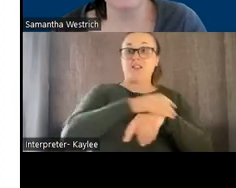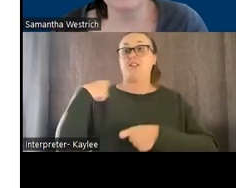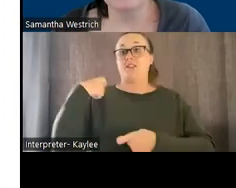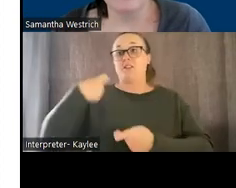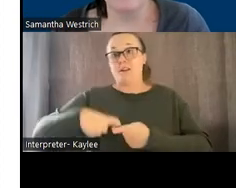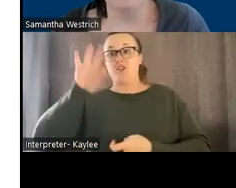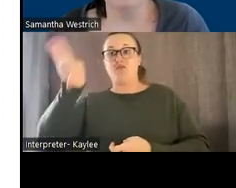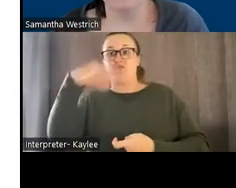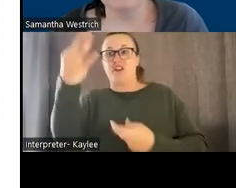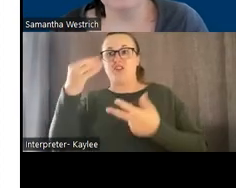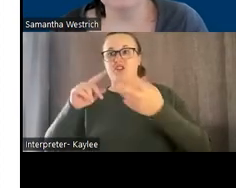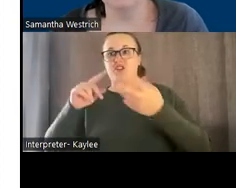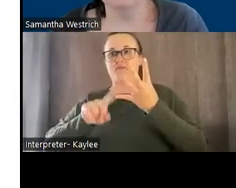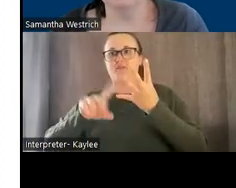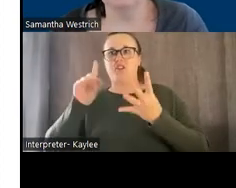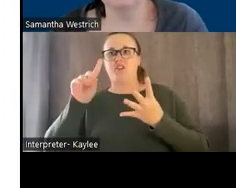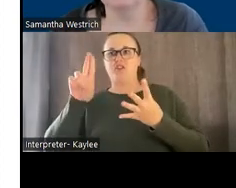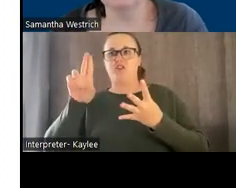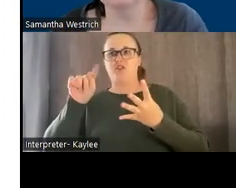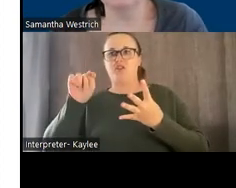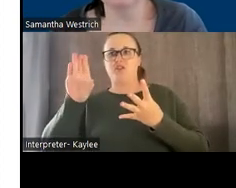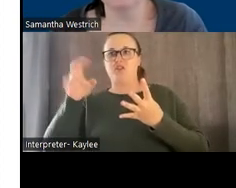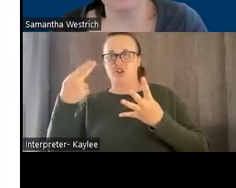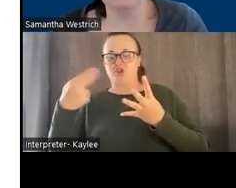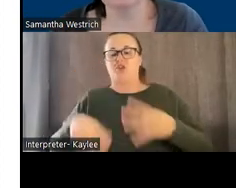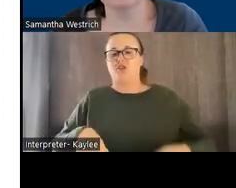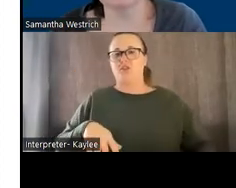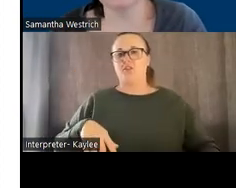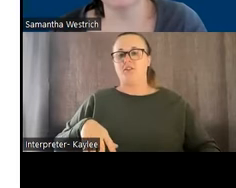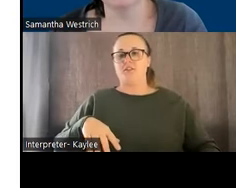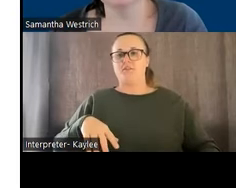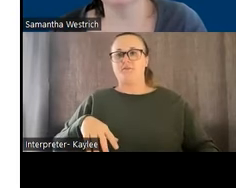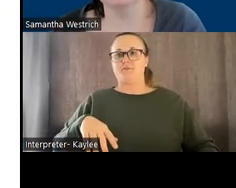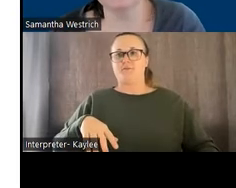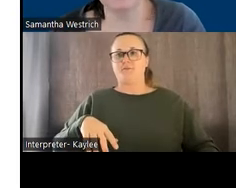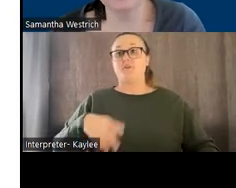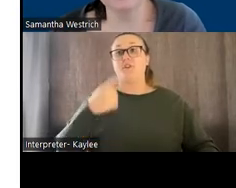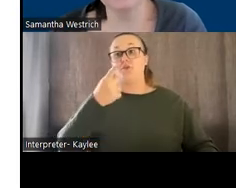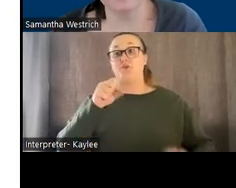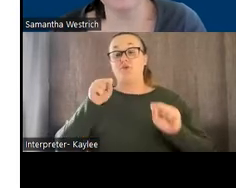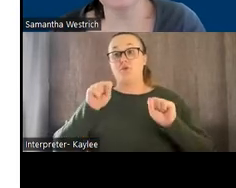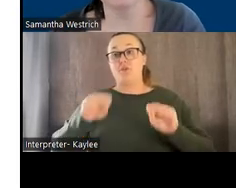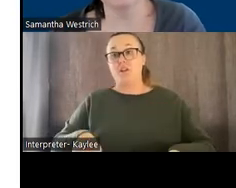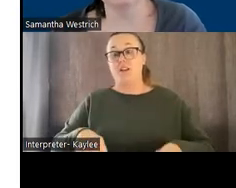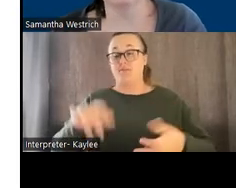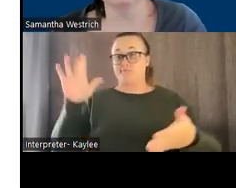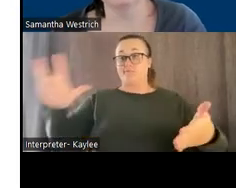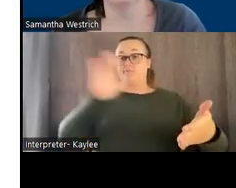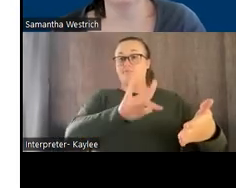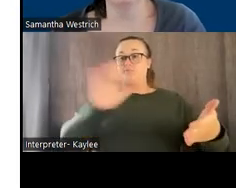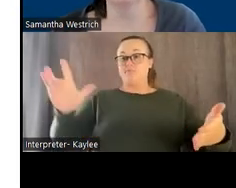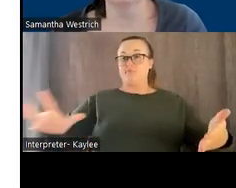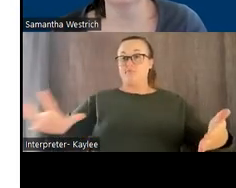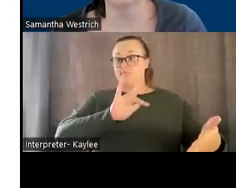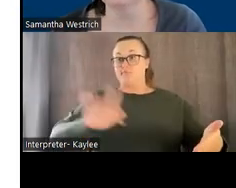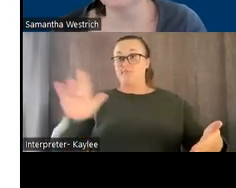Dutch. And then it is able to be accessed either using direct selection. So that means somebody is using their